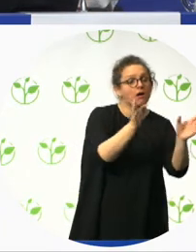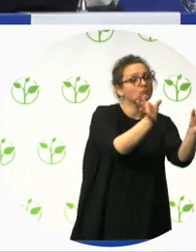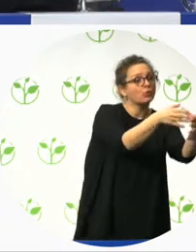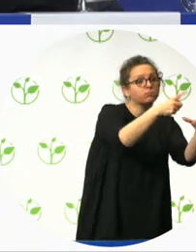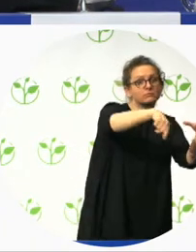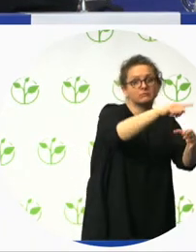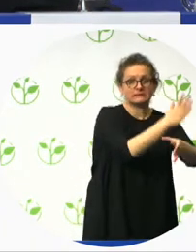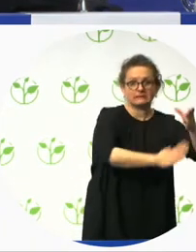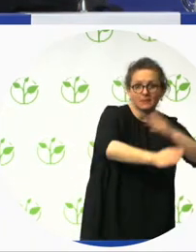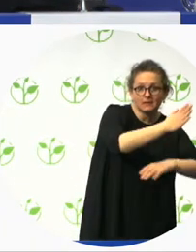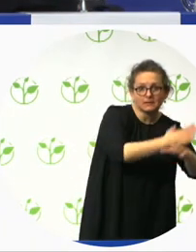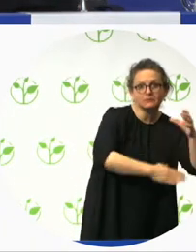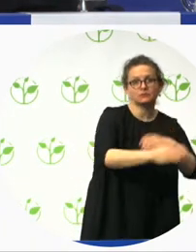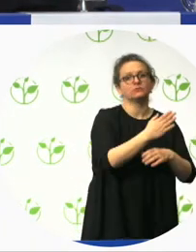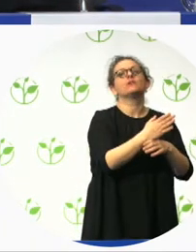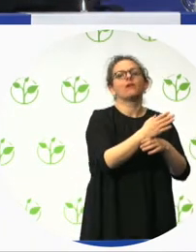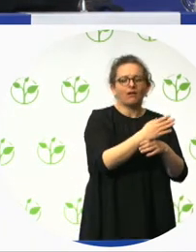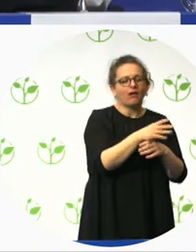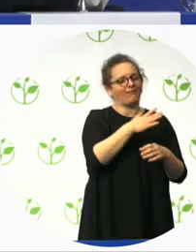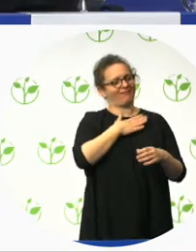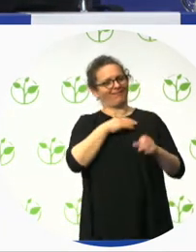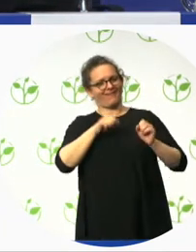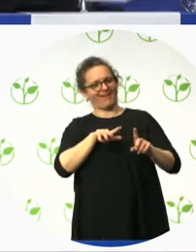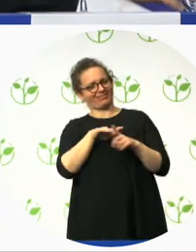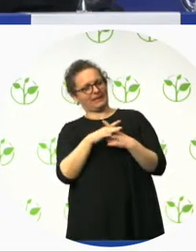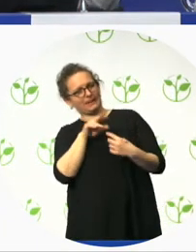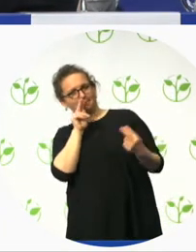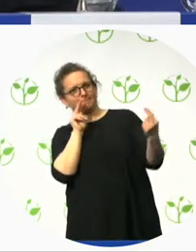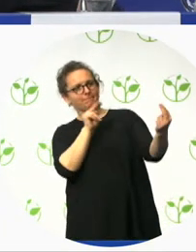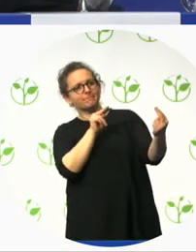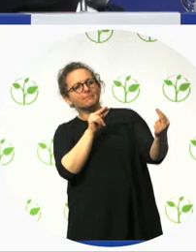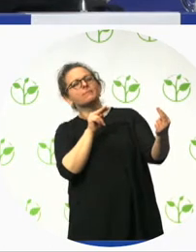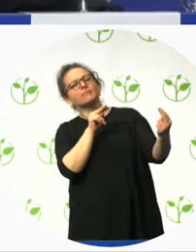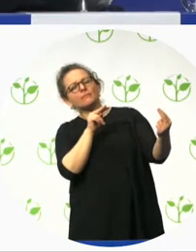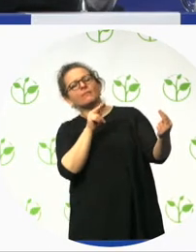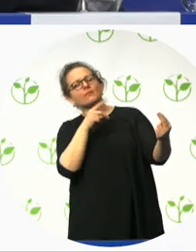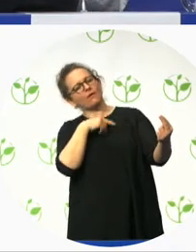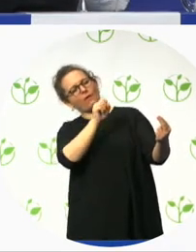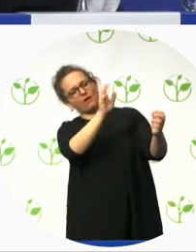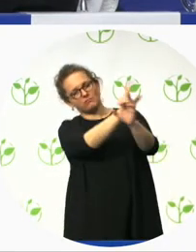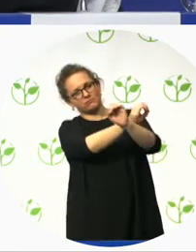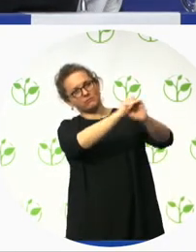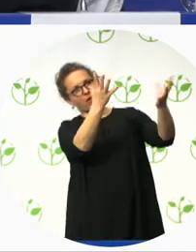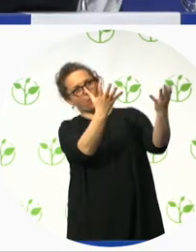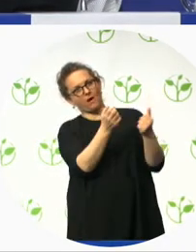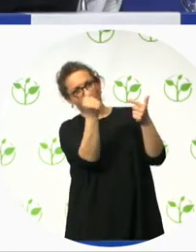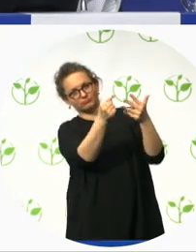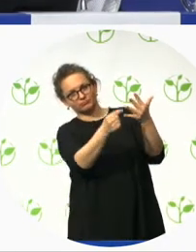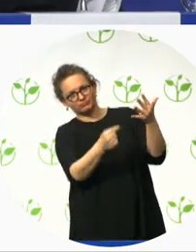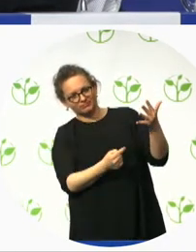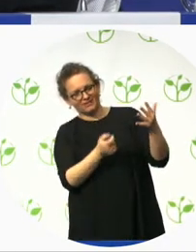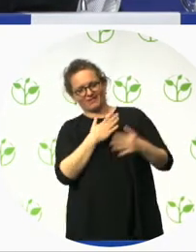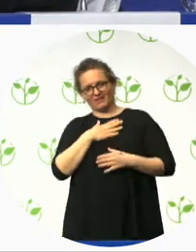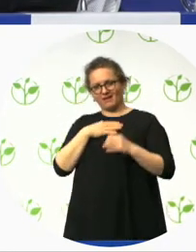and the design principles. When we do a project, we always identify design principles. And those are really kind of the key priorities for the